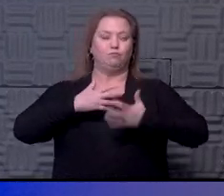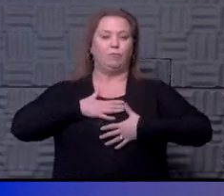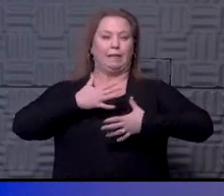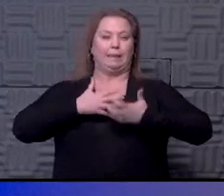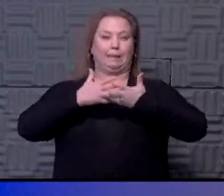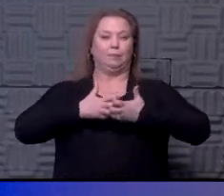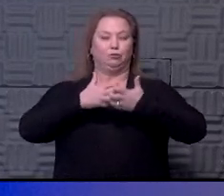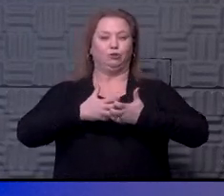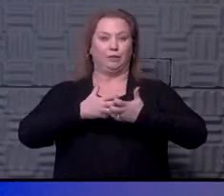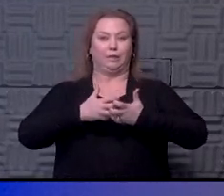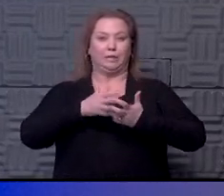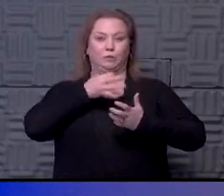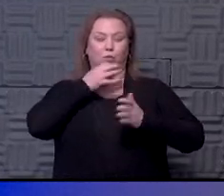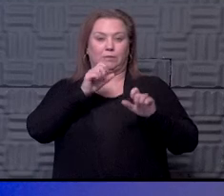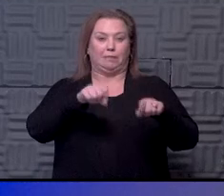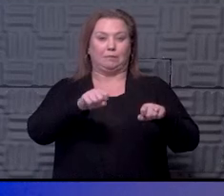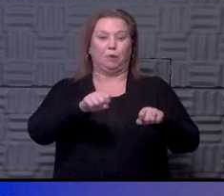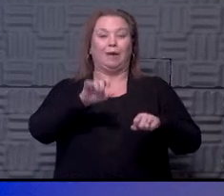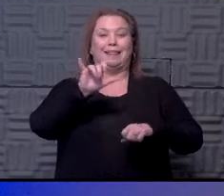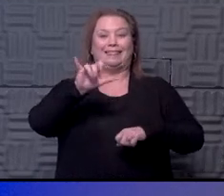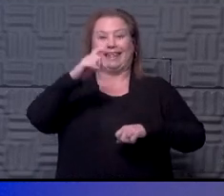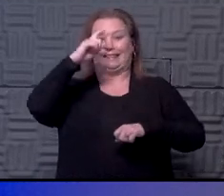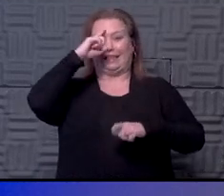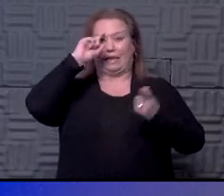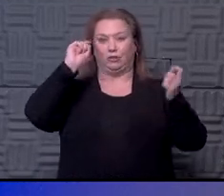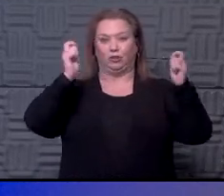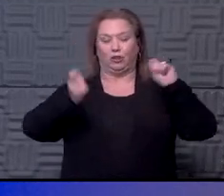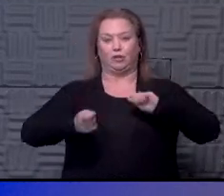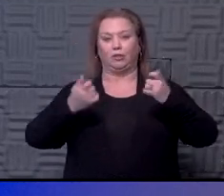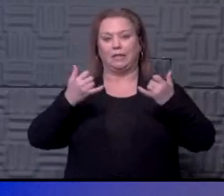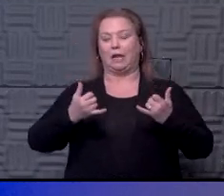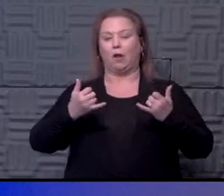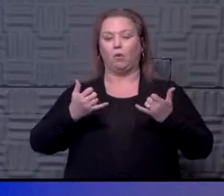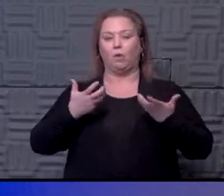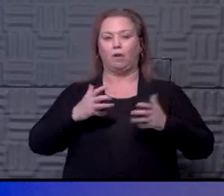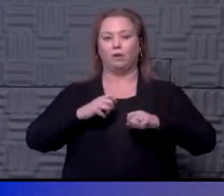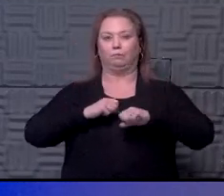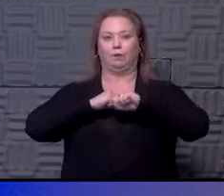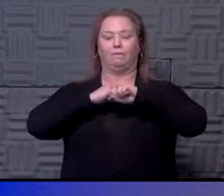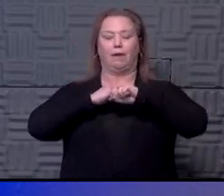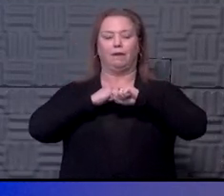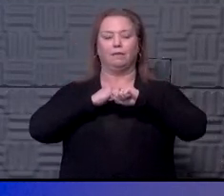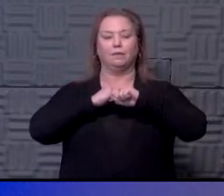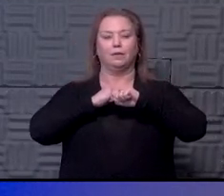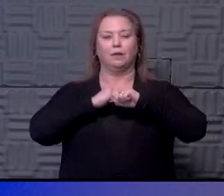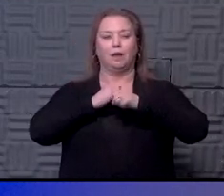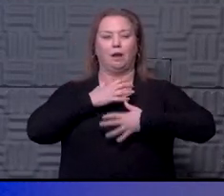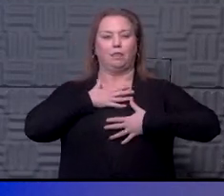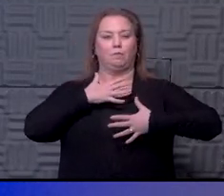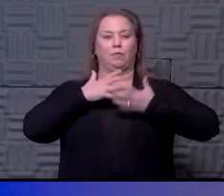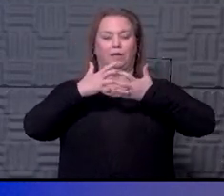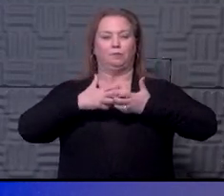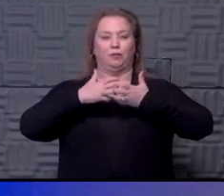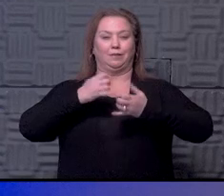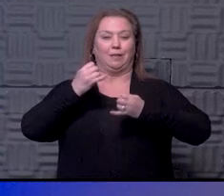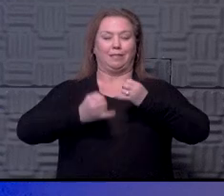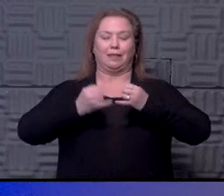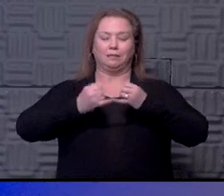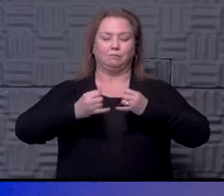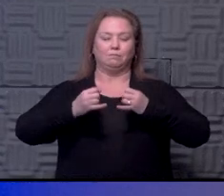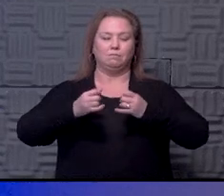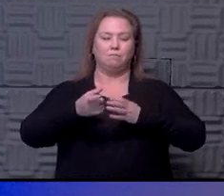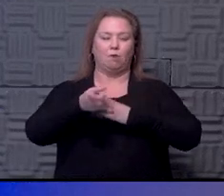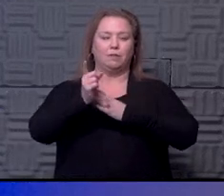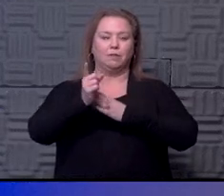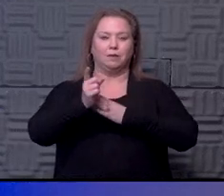possible. That theory, that thinking has changed. Now we're trying to prevent getting on the ventilator as much as possible until the last possible second and